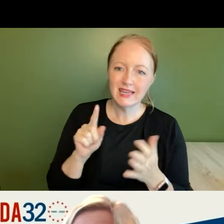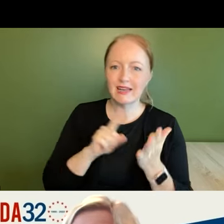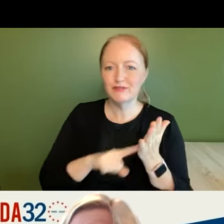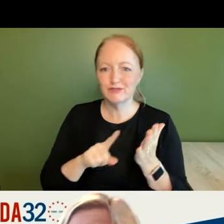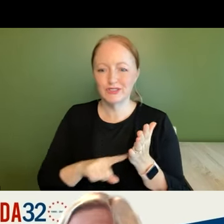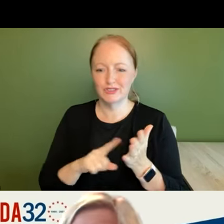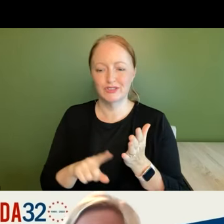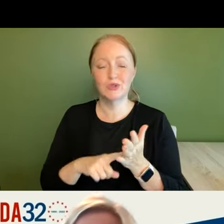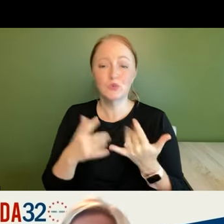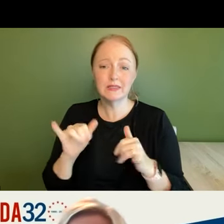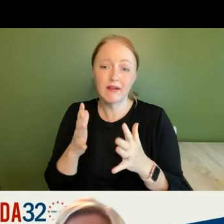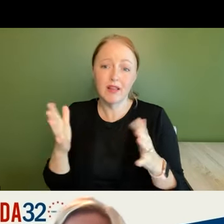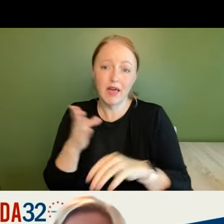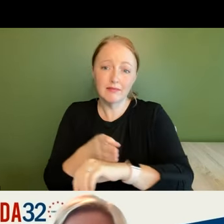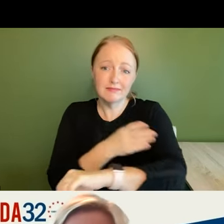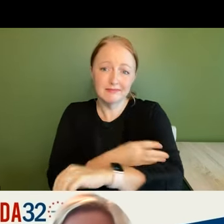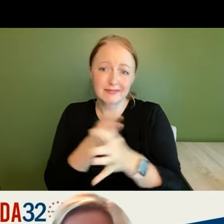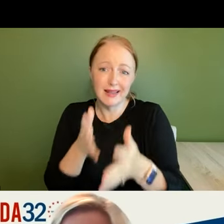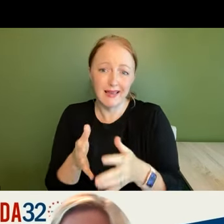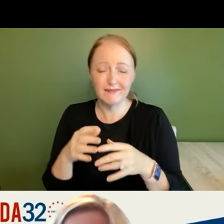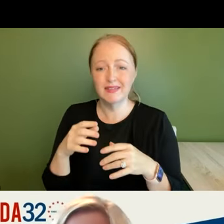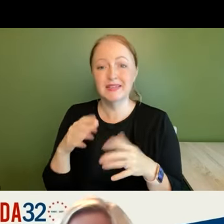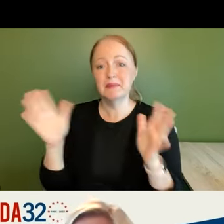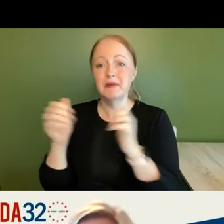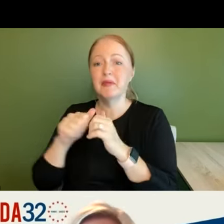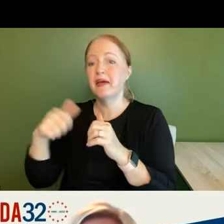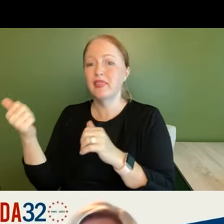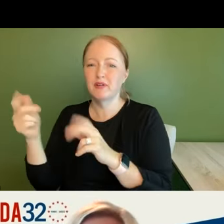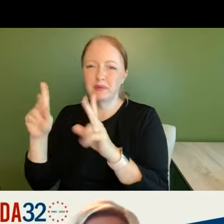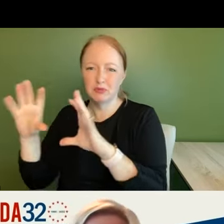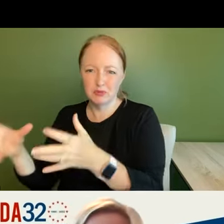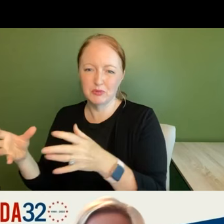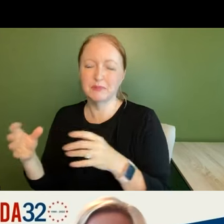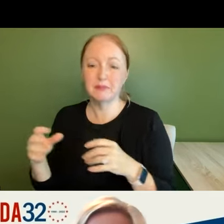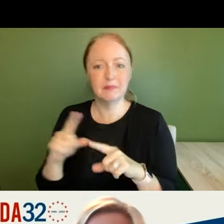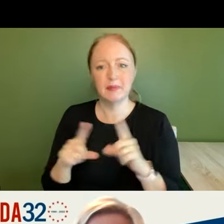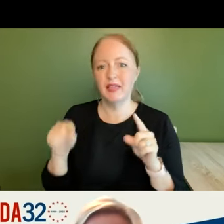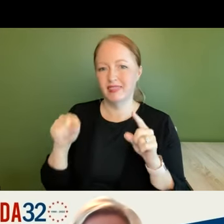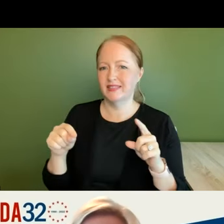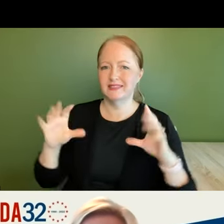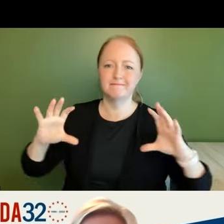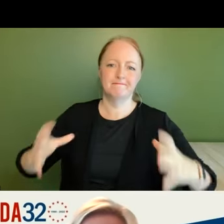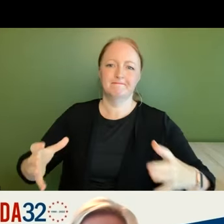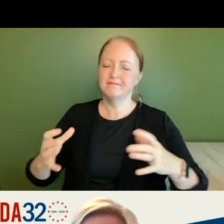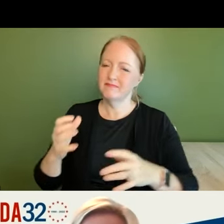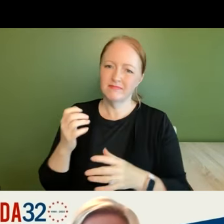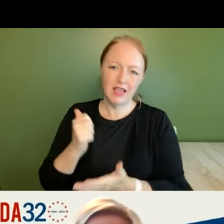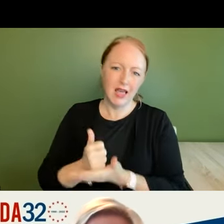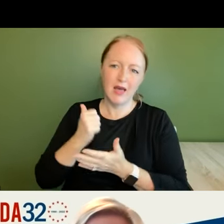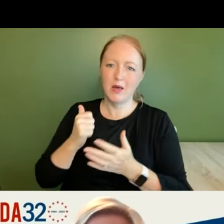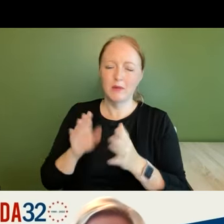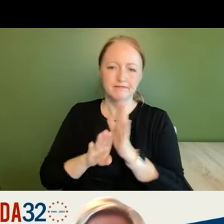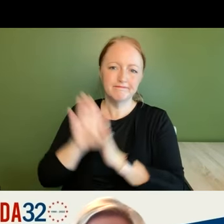a ways still to go as compared to some other population groups and i think this is the group that's really going to help us um